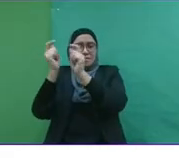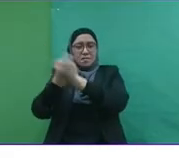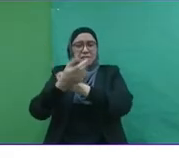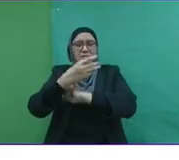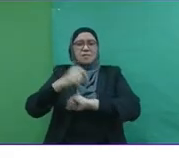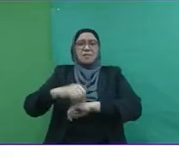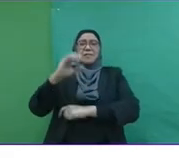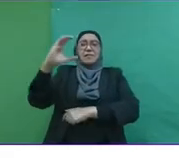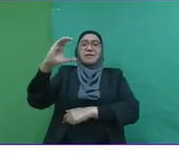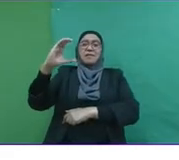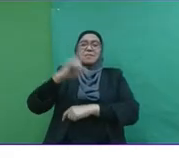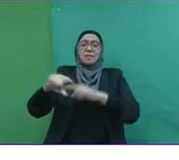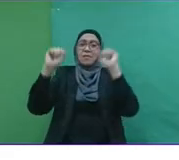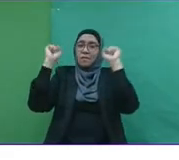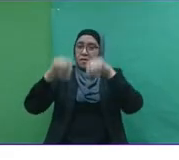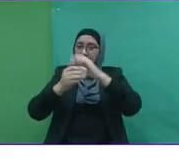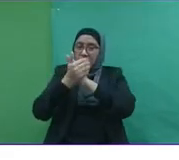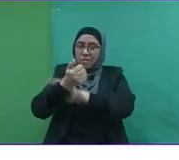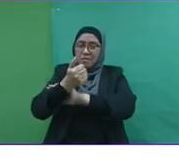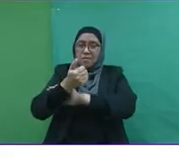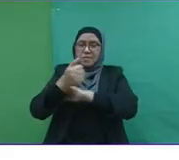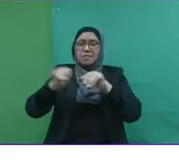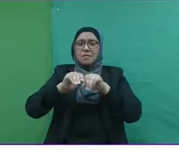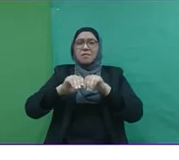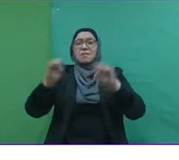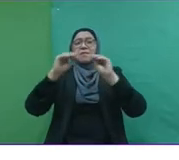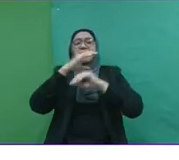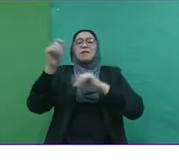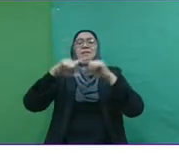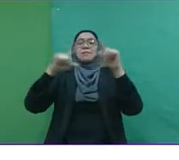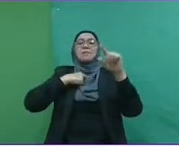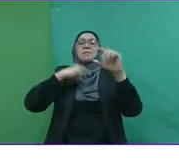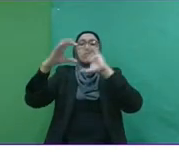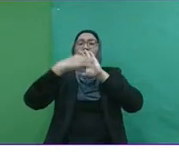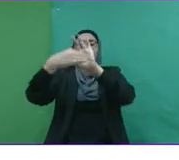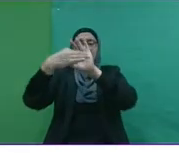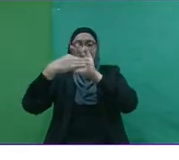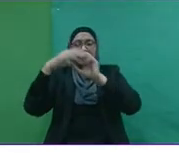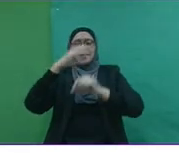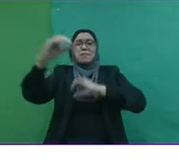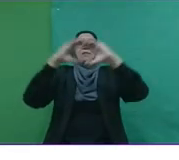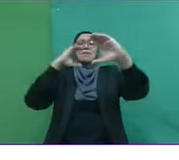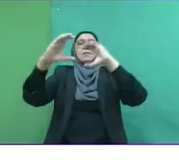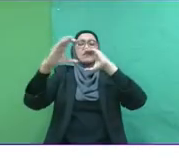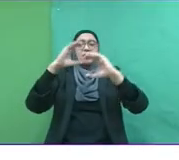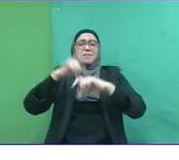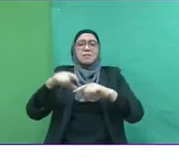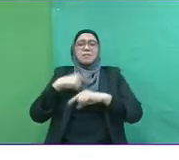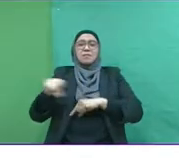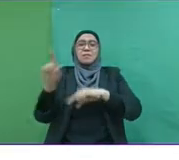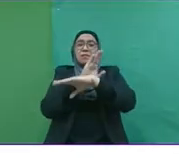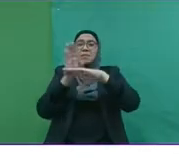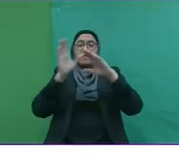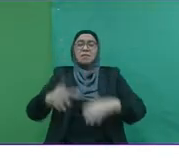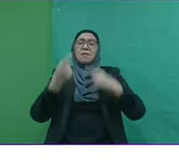And the three C's. Capability, Collaboration, and Communication. Because entrepreneurs who are successful